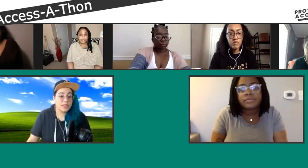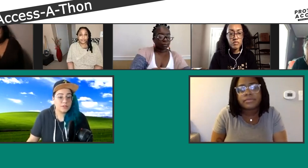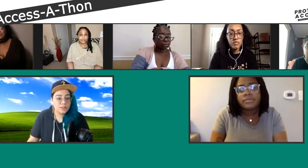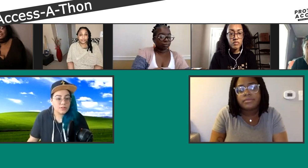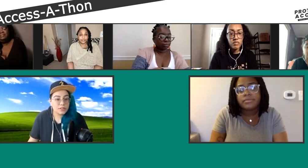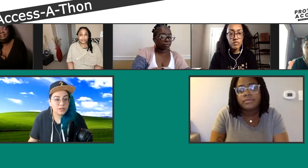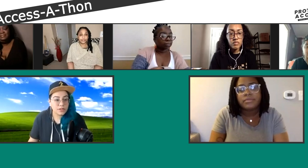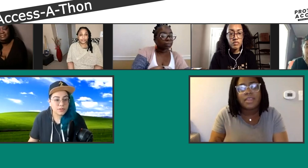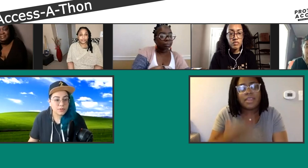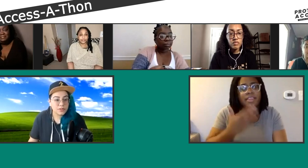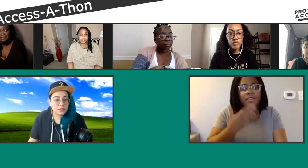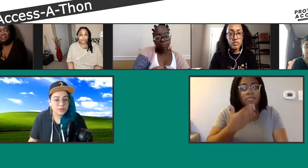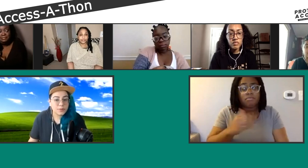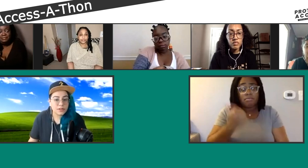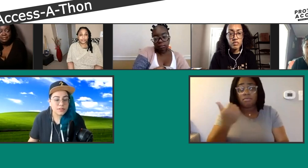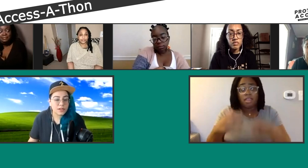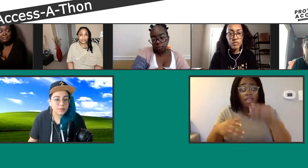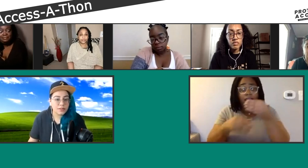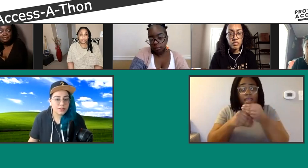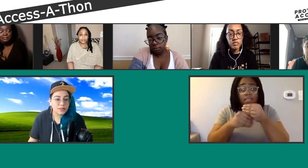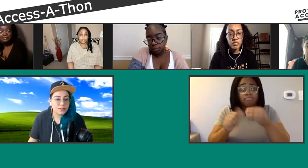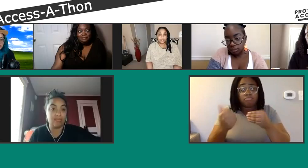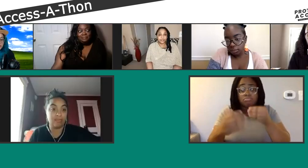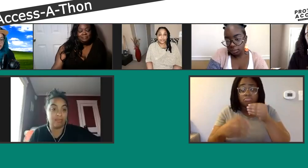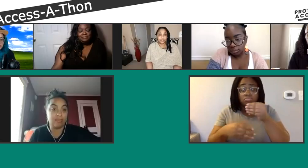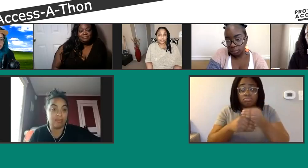Thank you, Tina. Did anyone else want to speak on this topic?